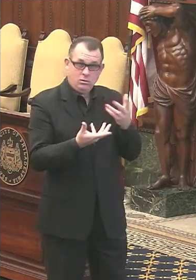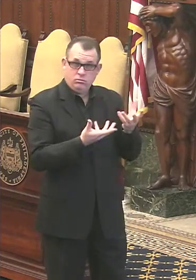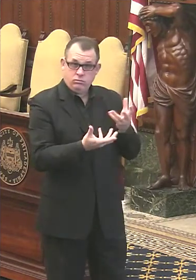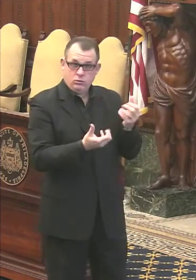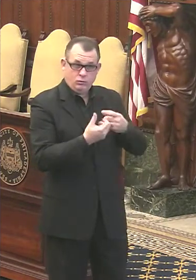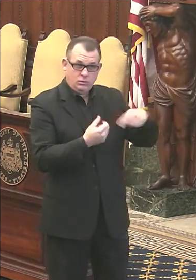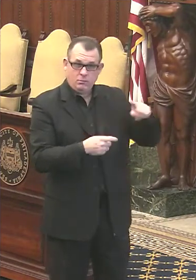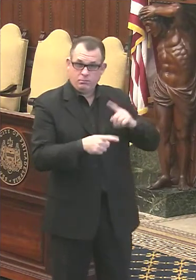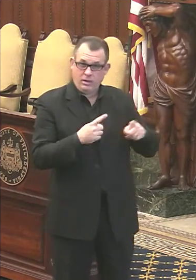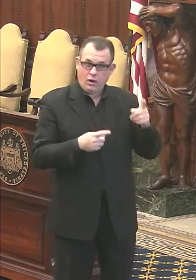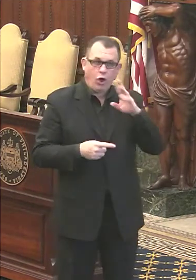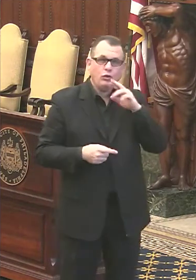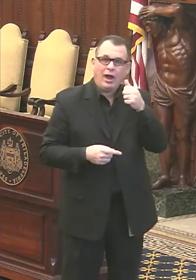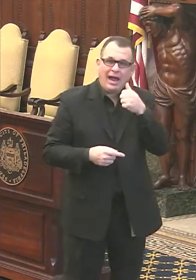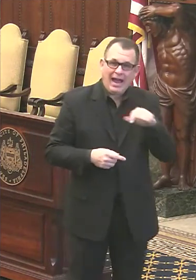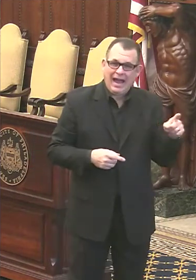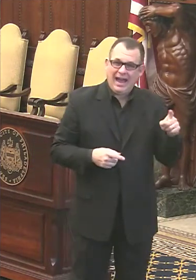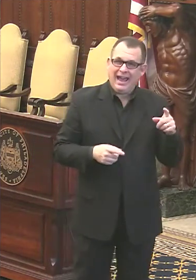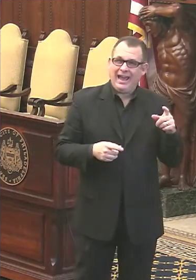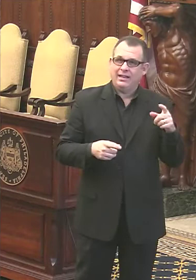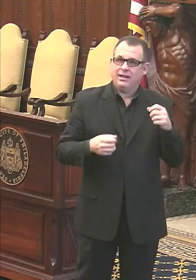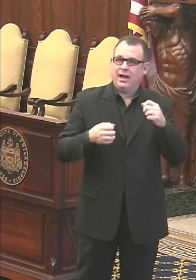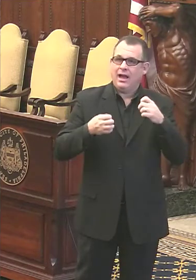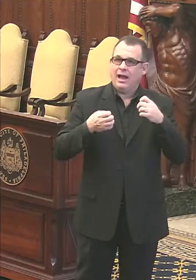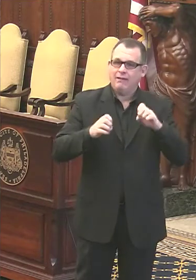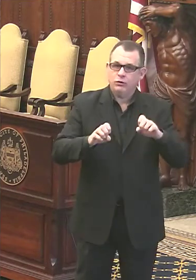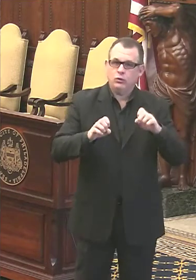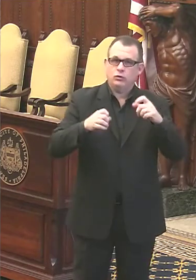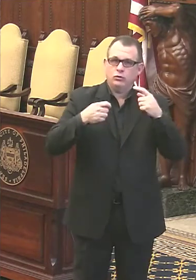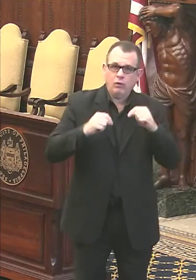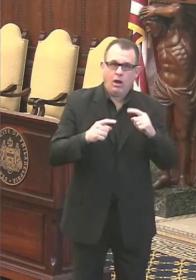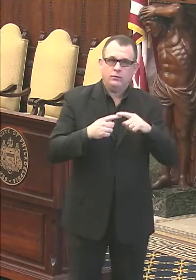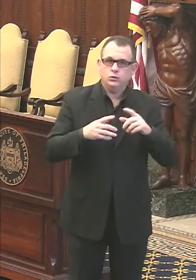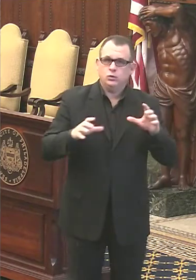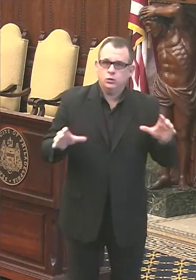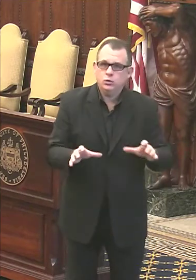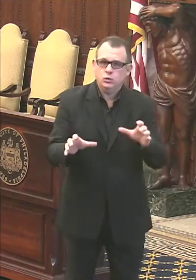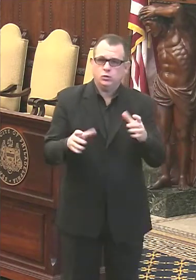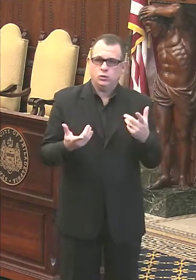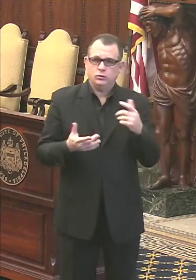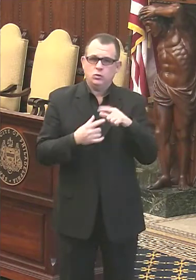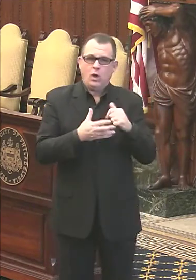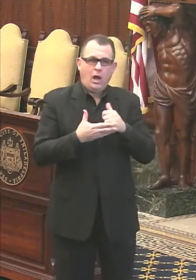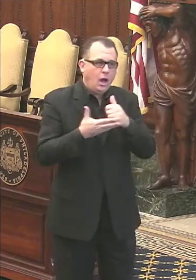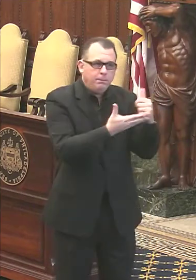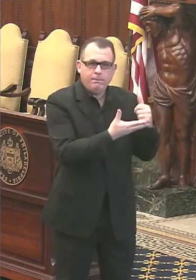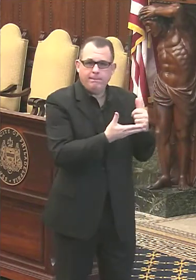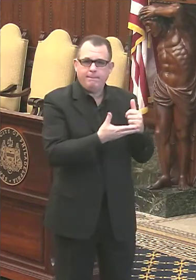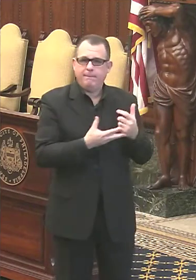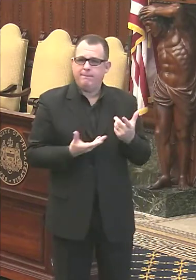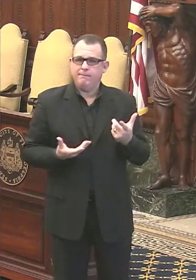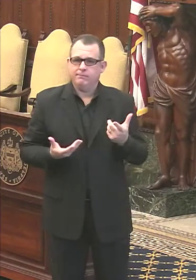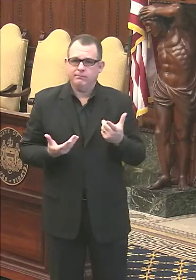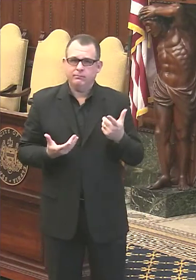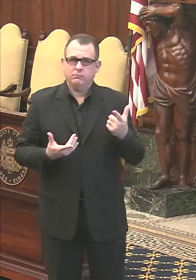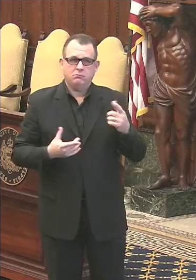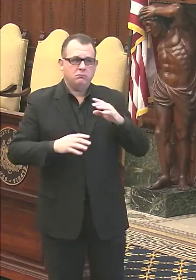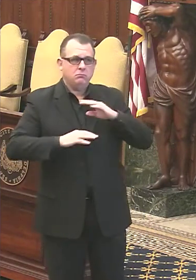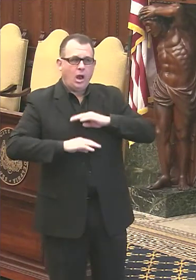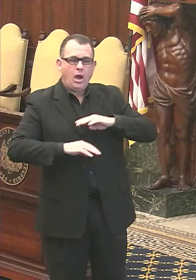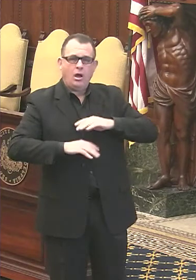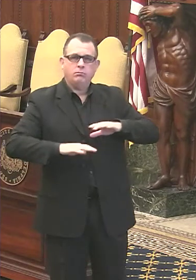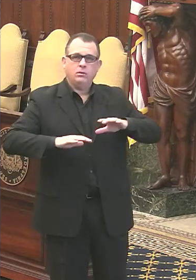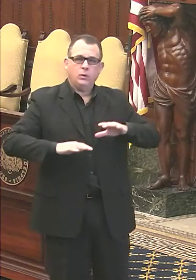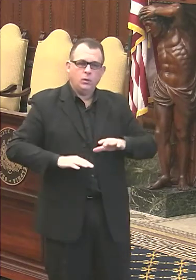are there any efforts being driven specifically by the health department to help alleviate some of this hesitancy to help,